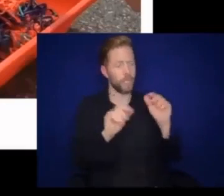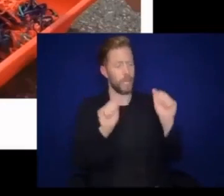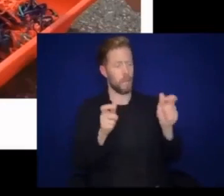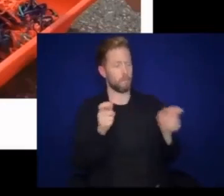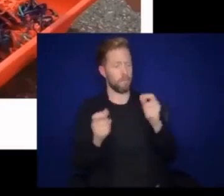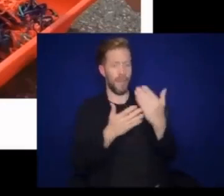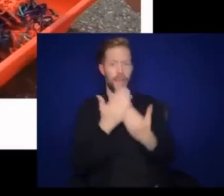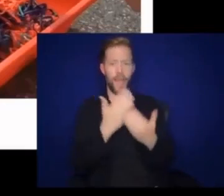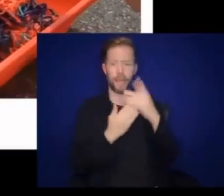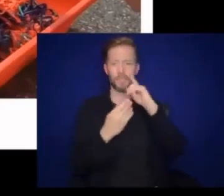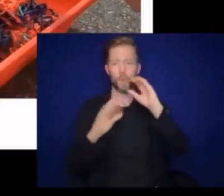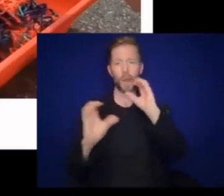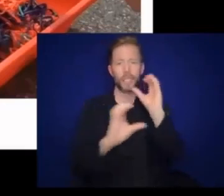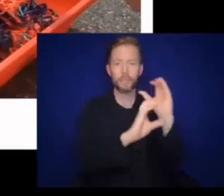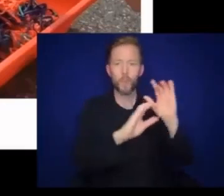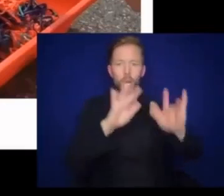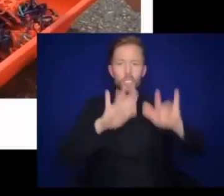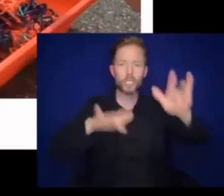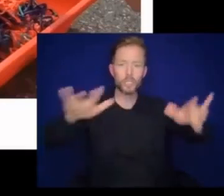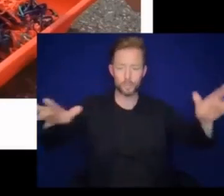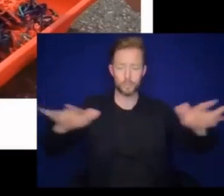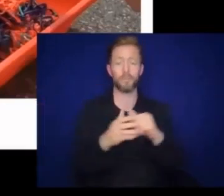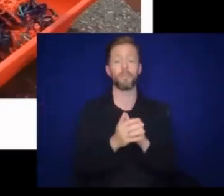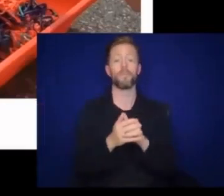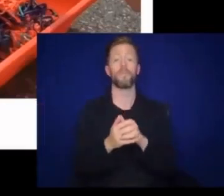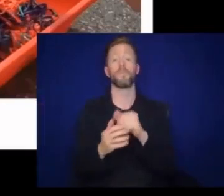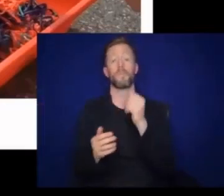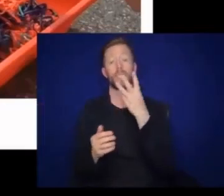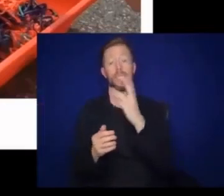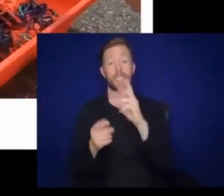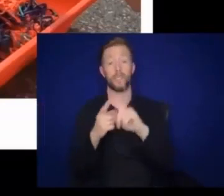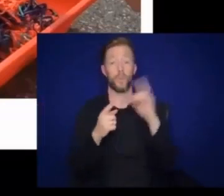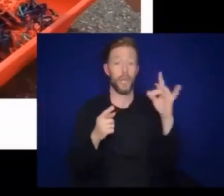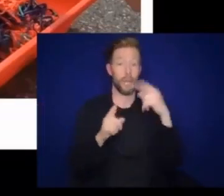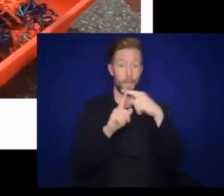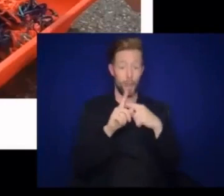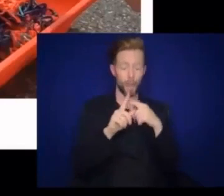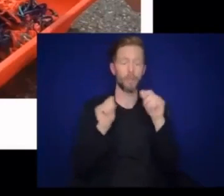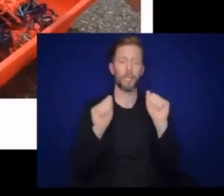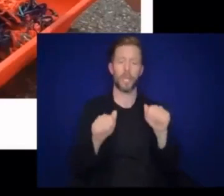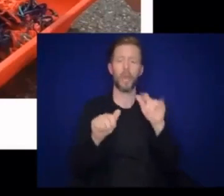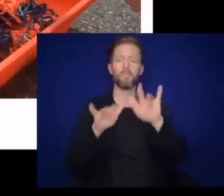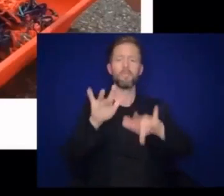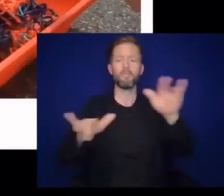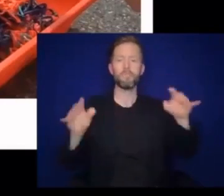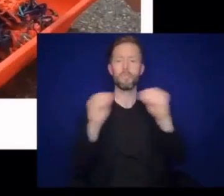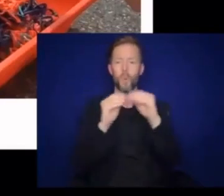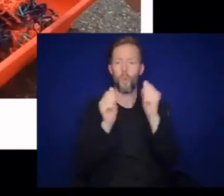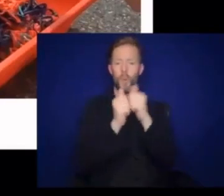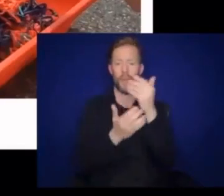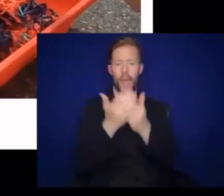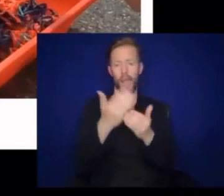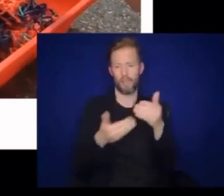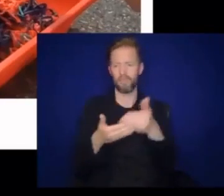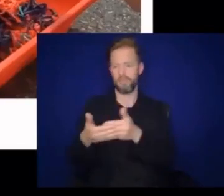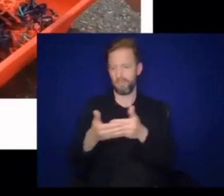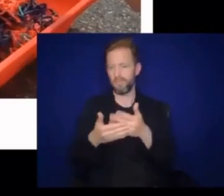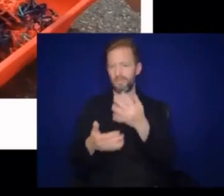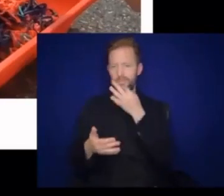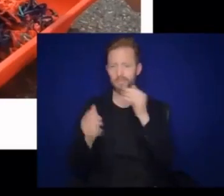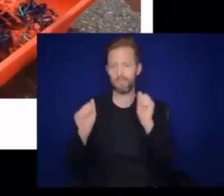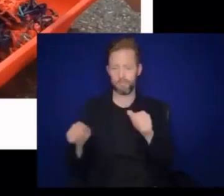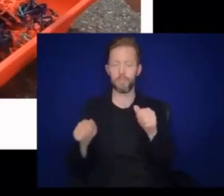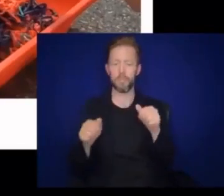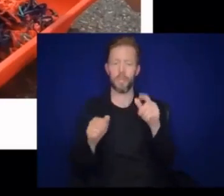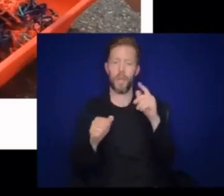exploration. At 16 to 18 months, babies begin to explore more with their hands and they then